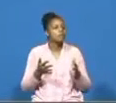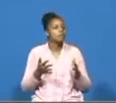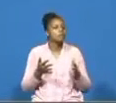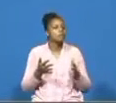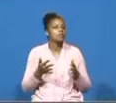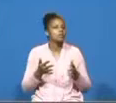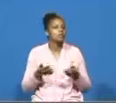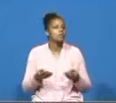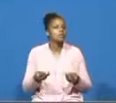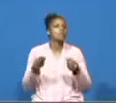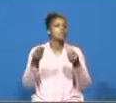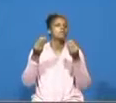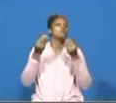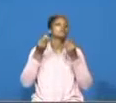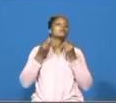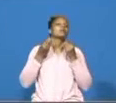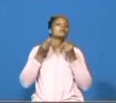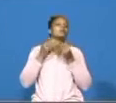peace